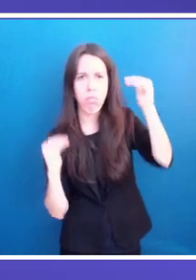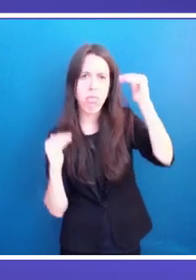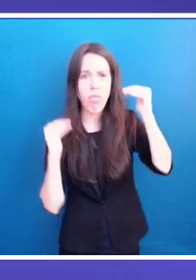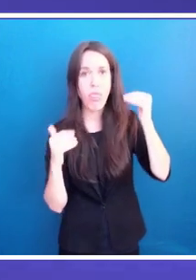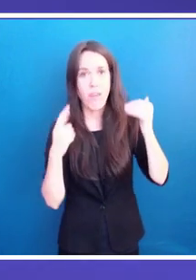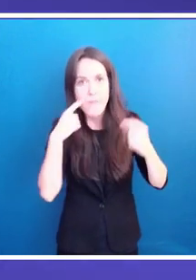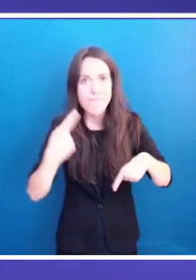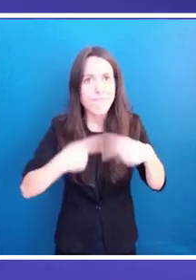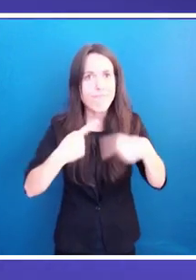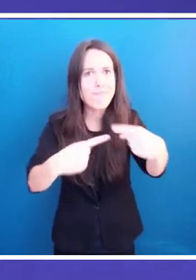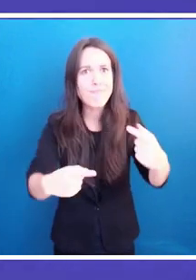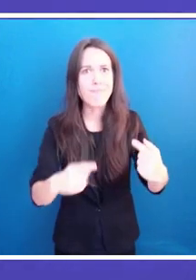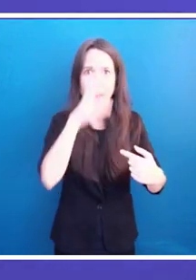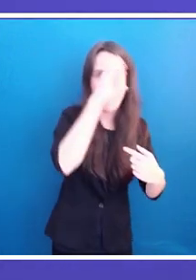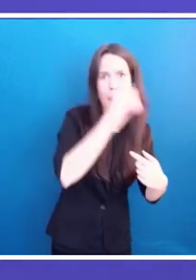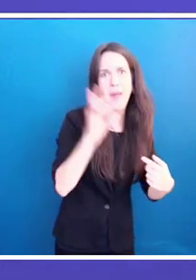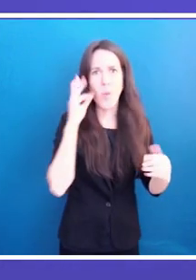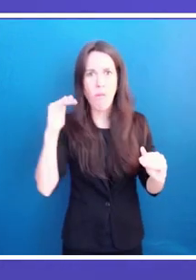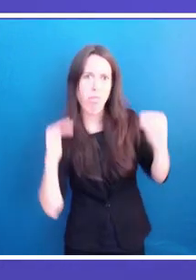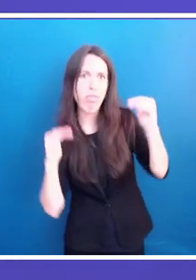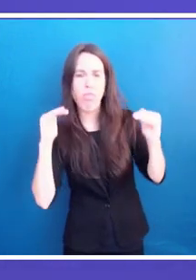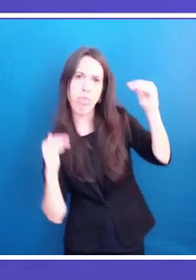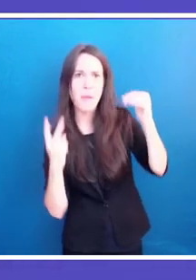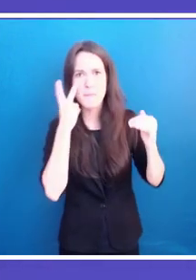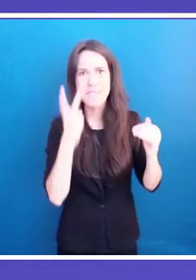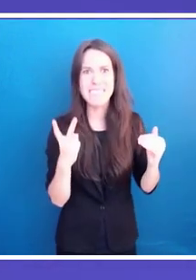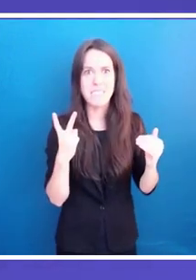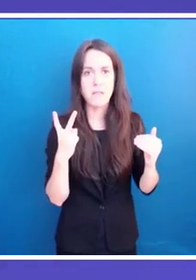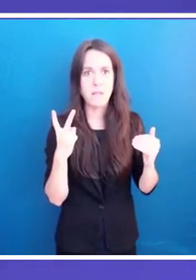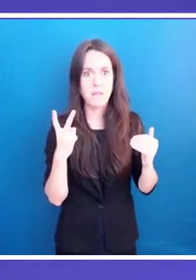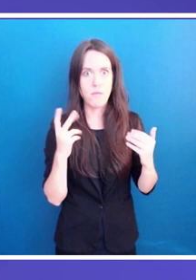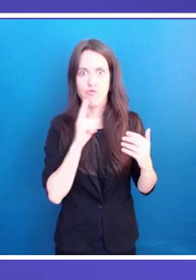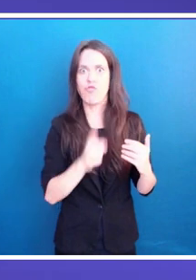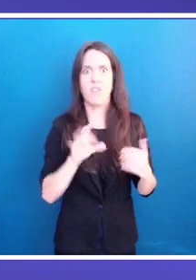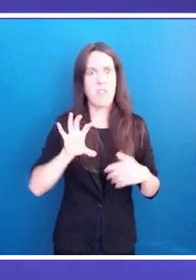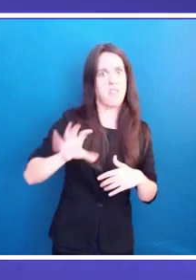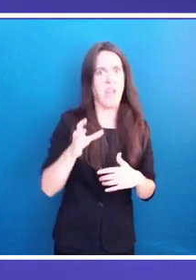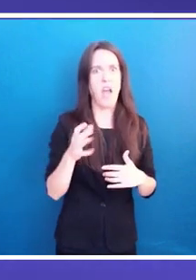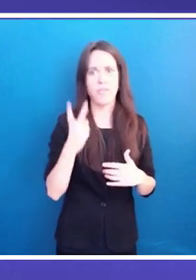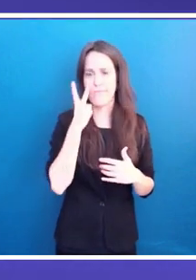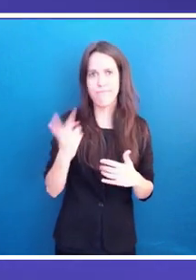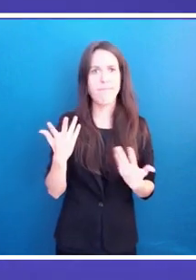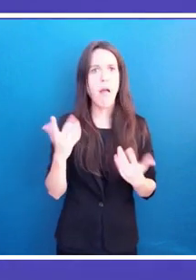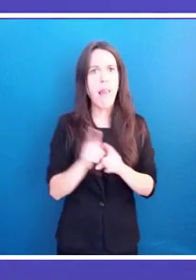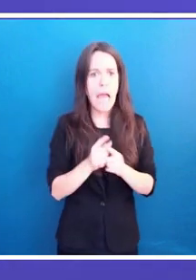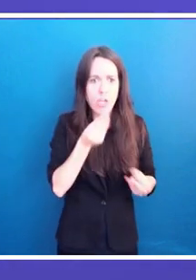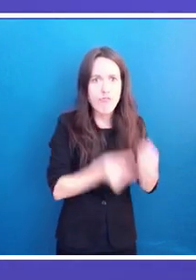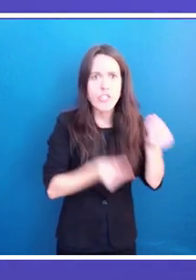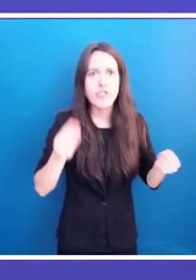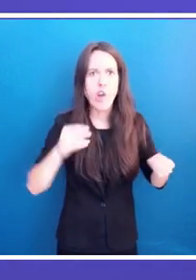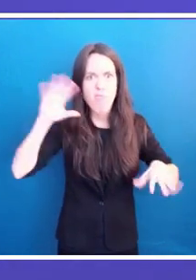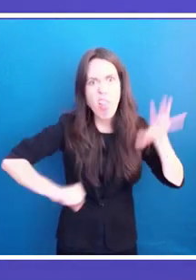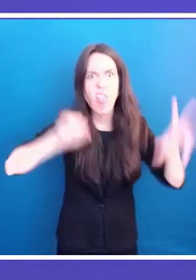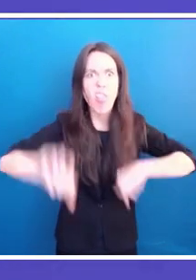that exploits the planet acting as if we had endless resources system that